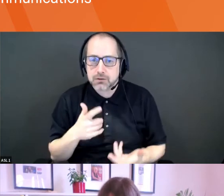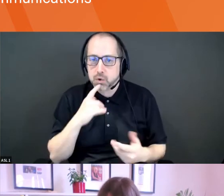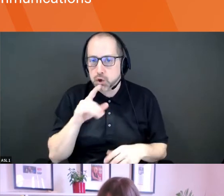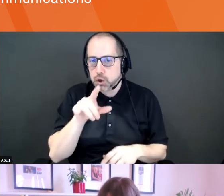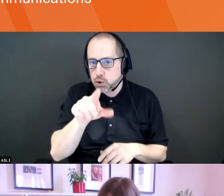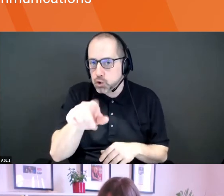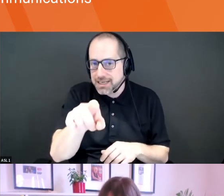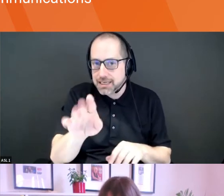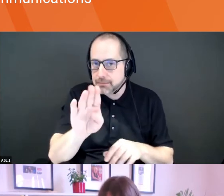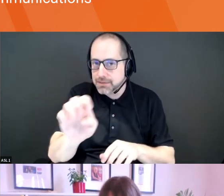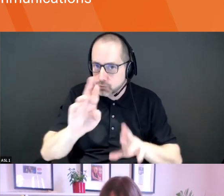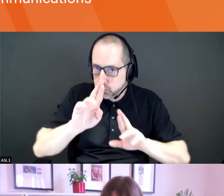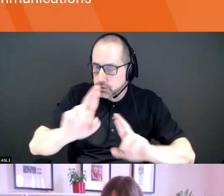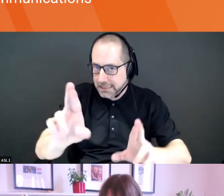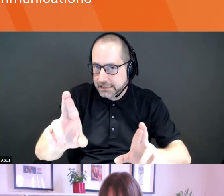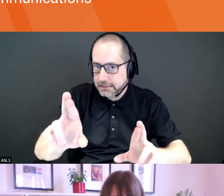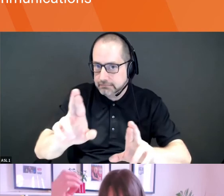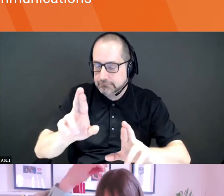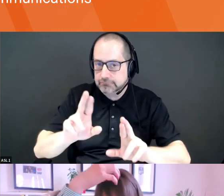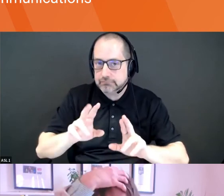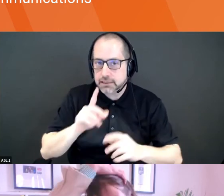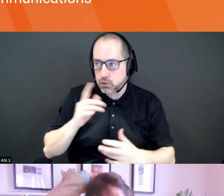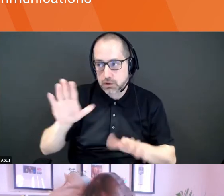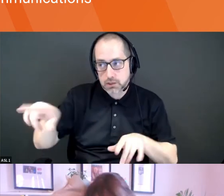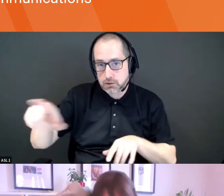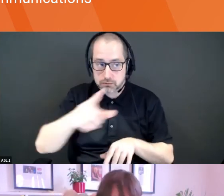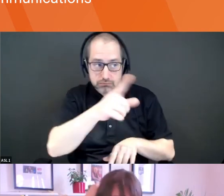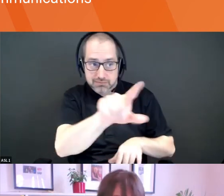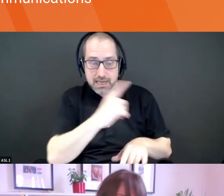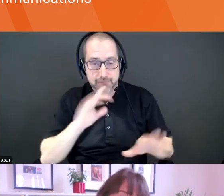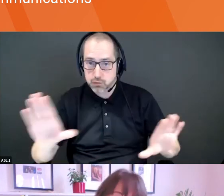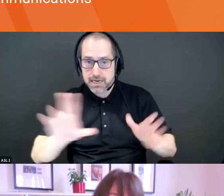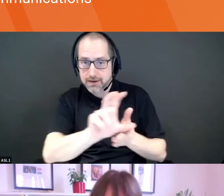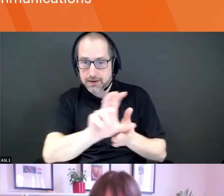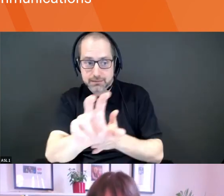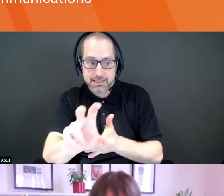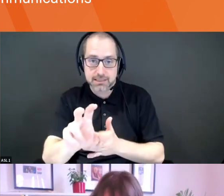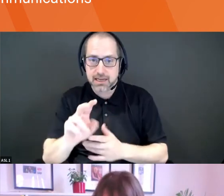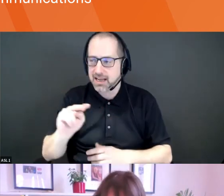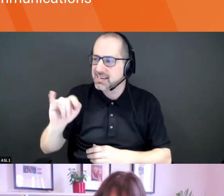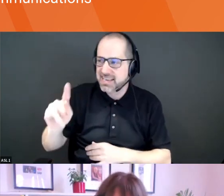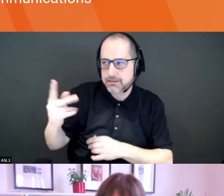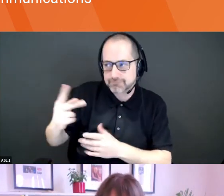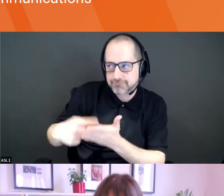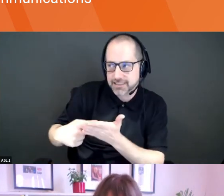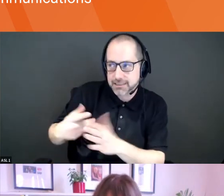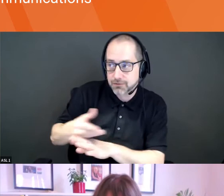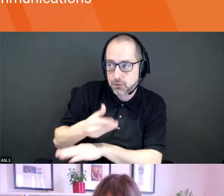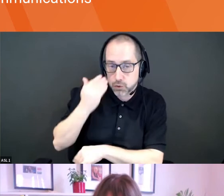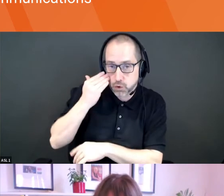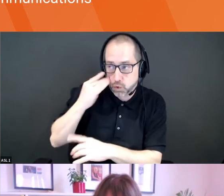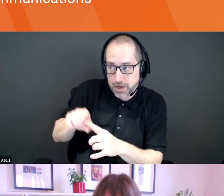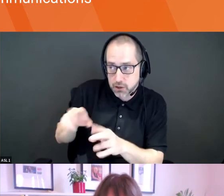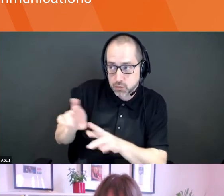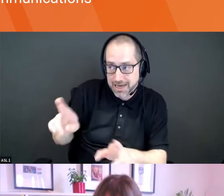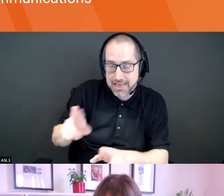great investments. Uh, I mean, I know Nikki, we've talked about this in the past too, knowing whether you're ready for investment. Well, let's talk about where you are in